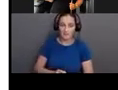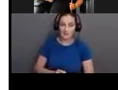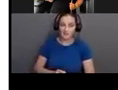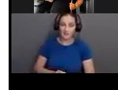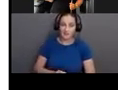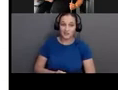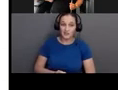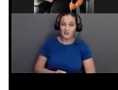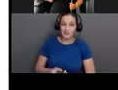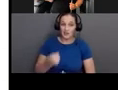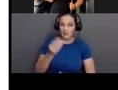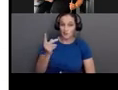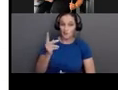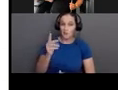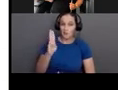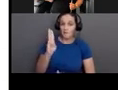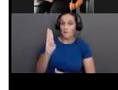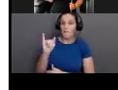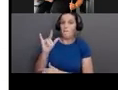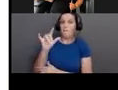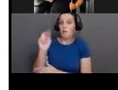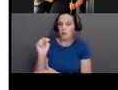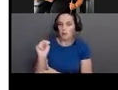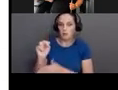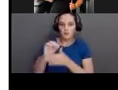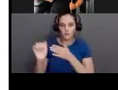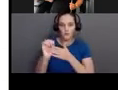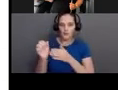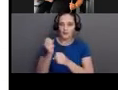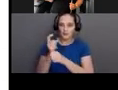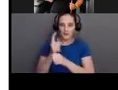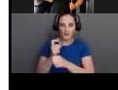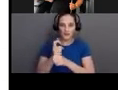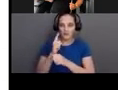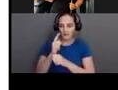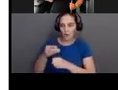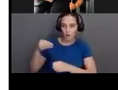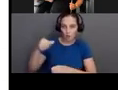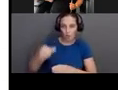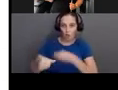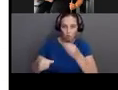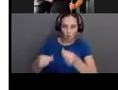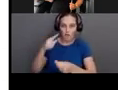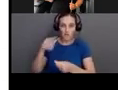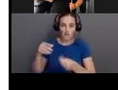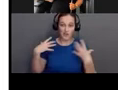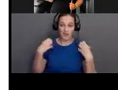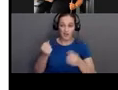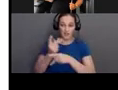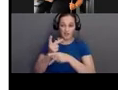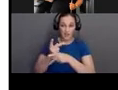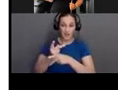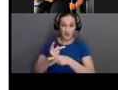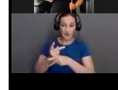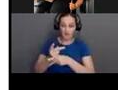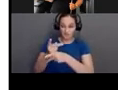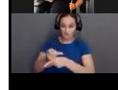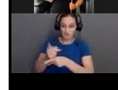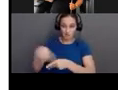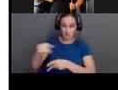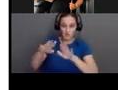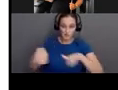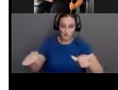annually for all the health care expenses for these children. And if we average that out, it's about